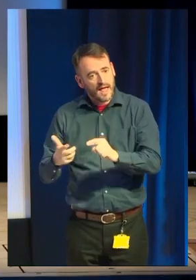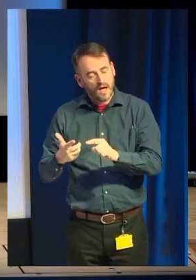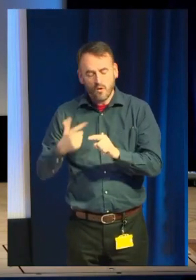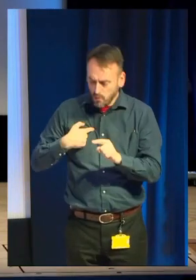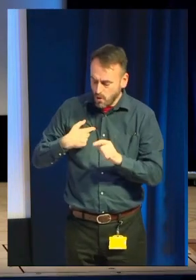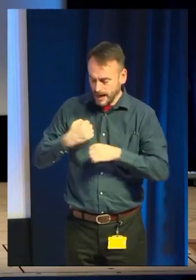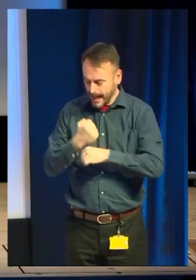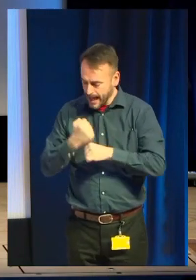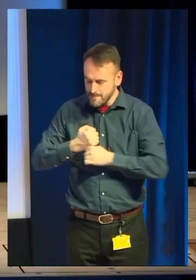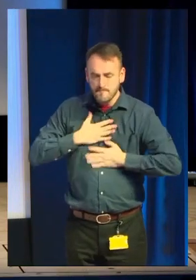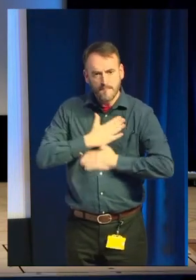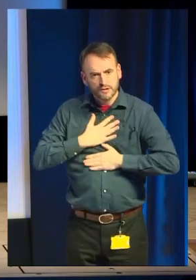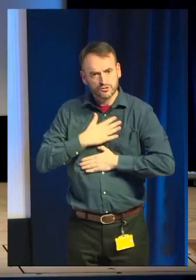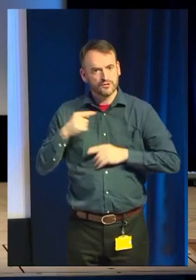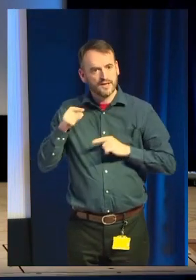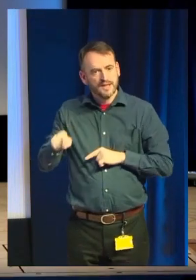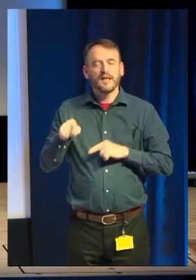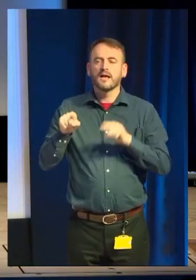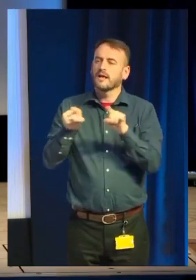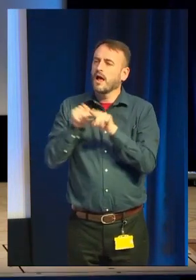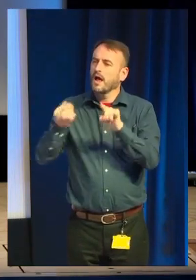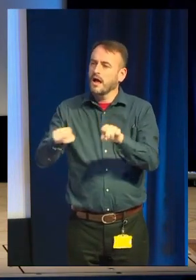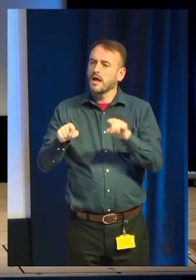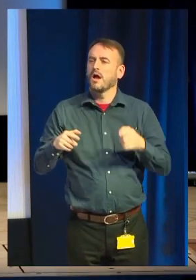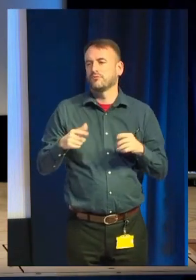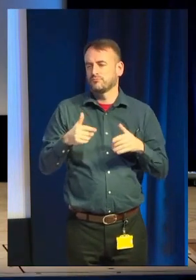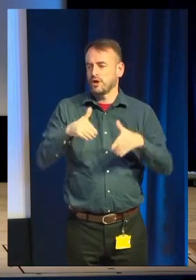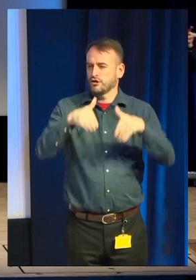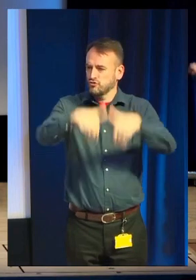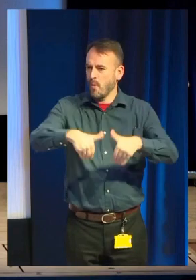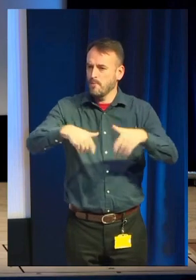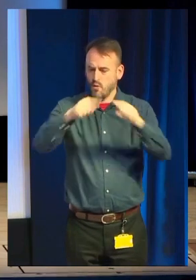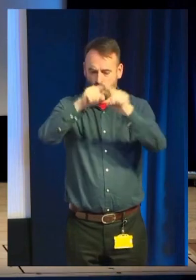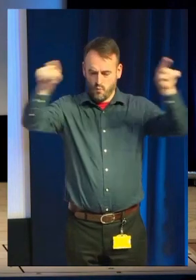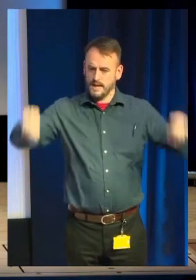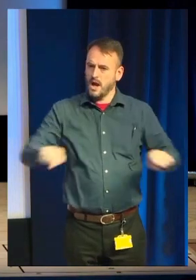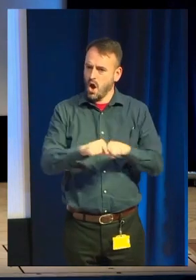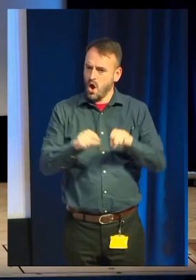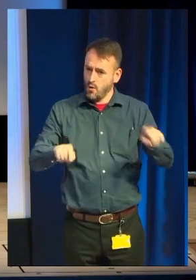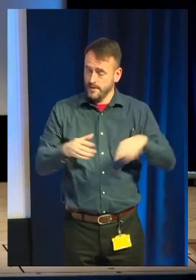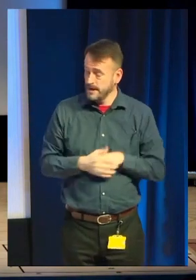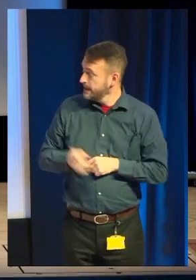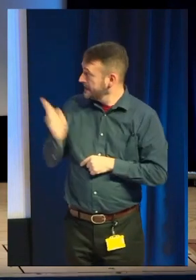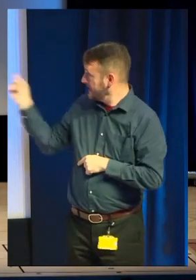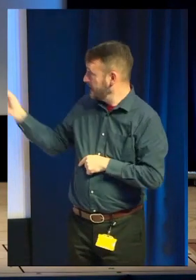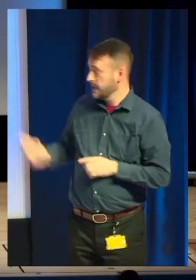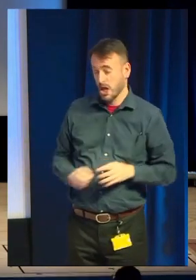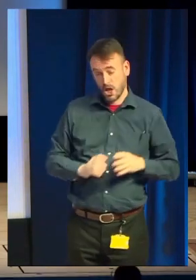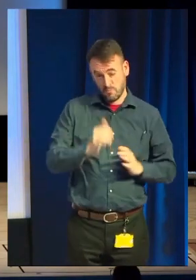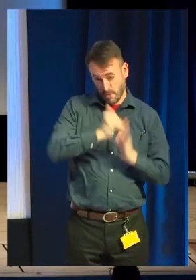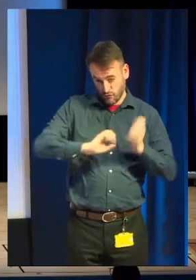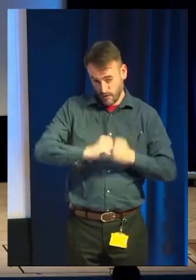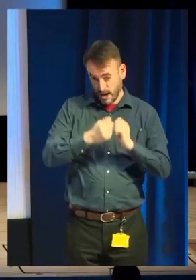shop front. It is your window. We created the page for Sun the Skies like two years ago. I review the content, as I say, about every two weeks.